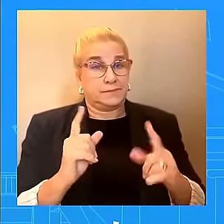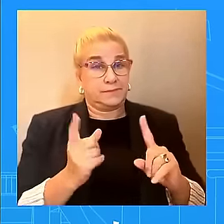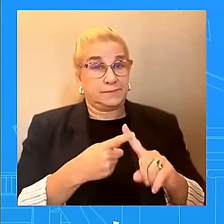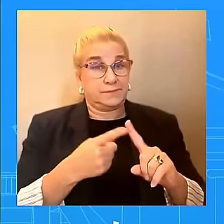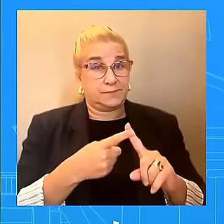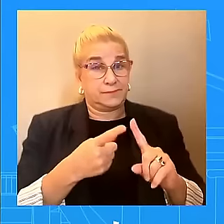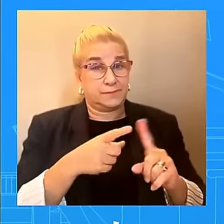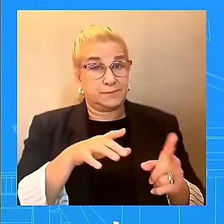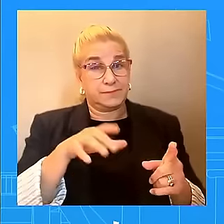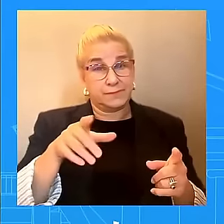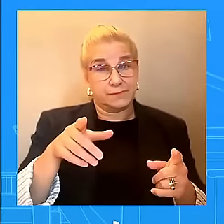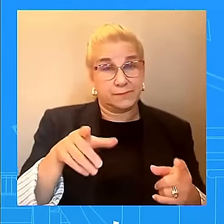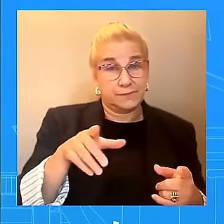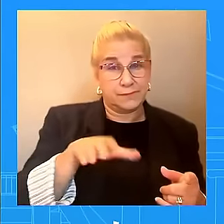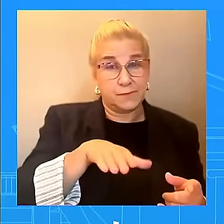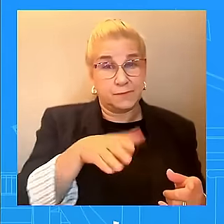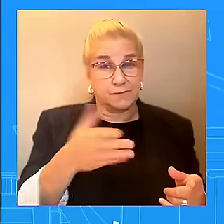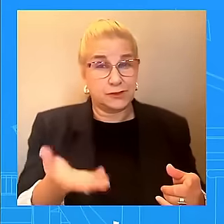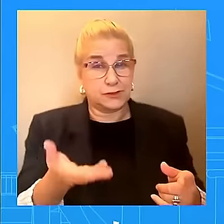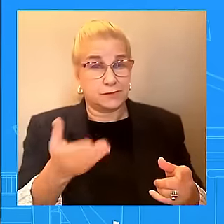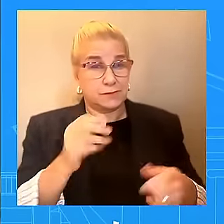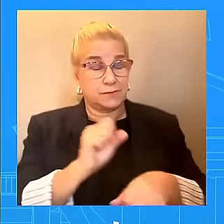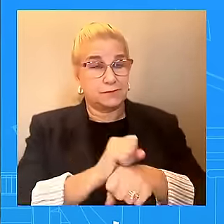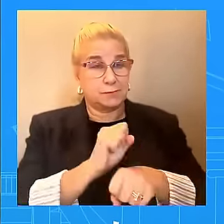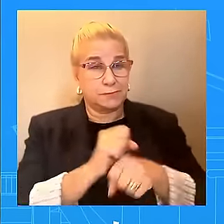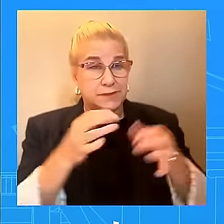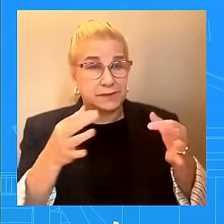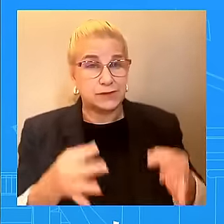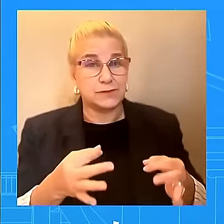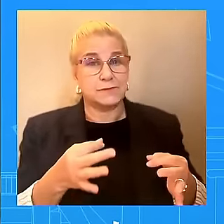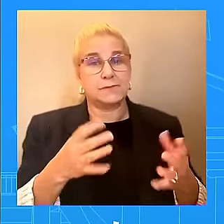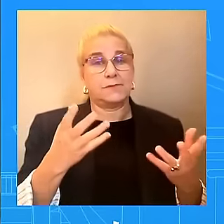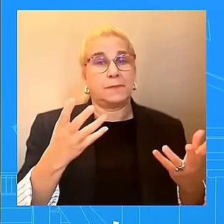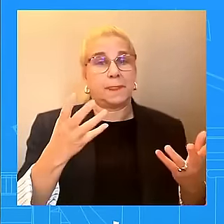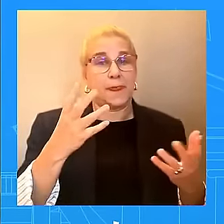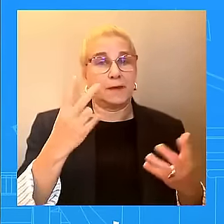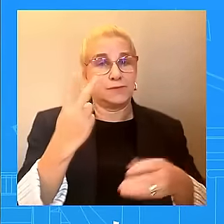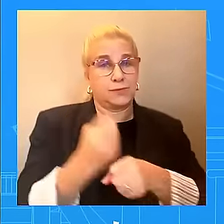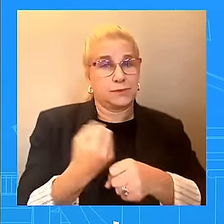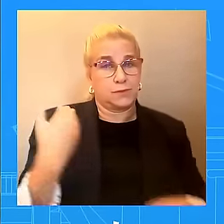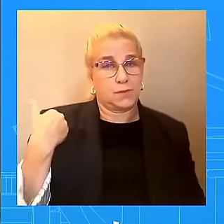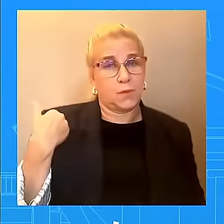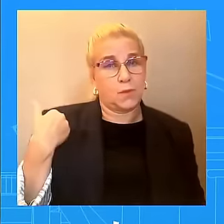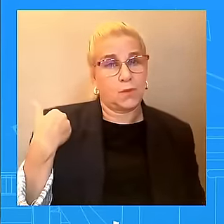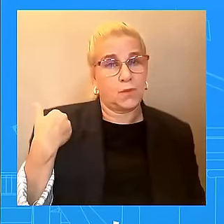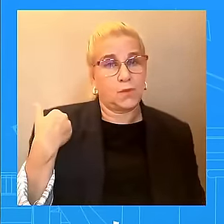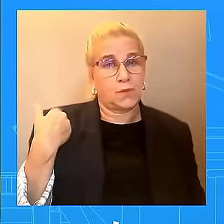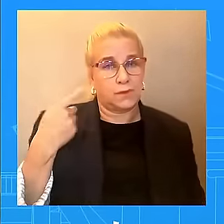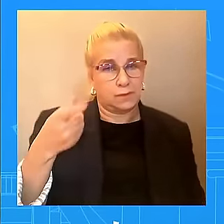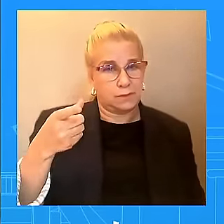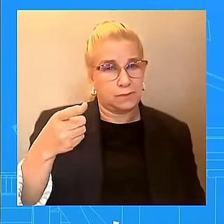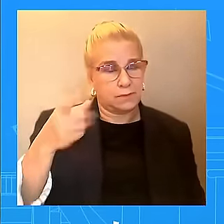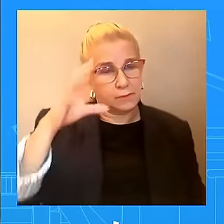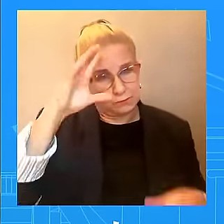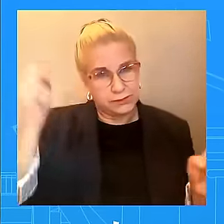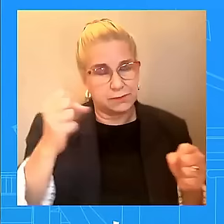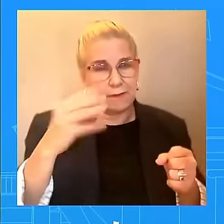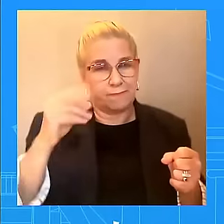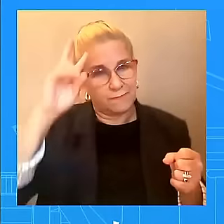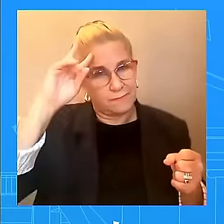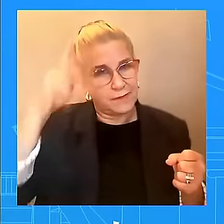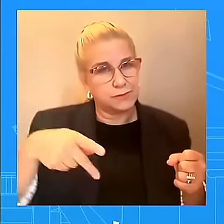the President and the Vice President took action. The President on that same day announced some executive actions that he